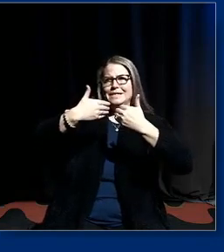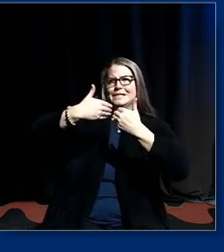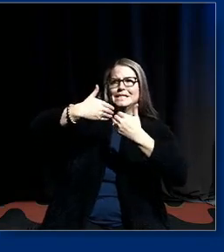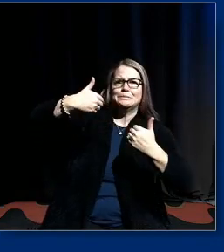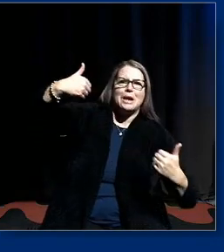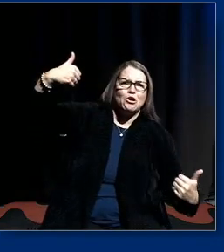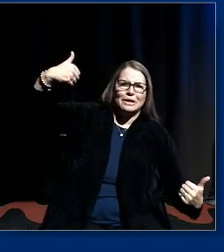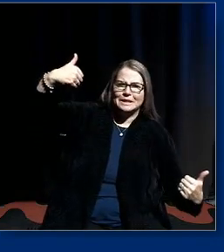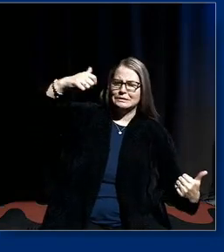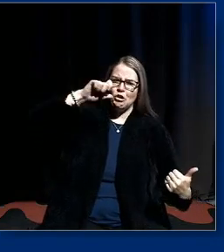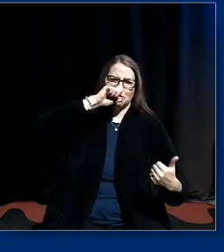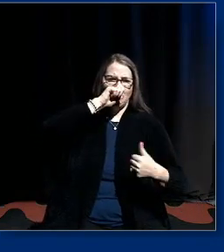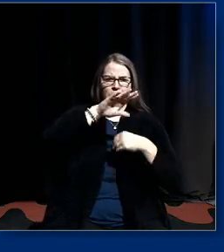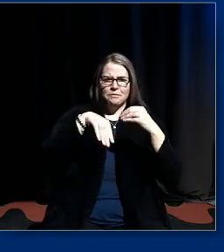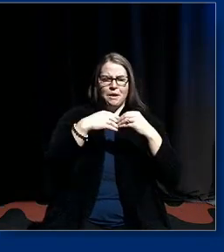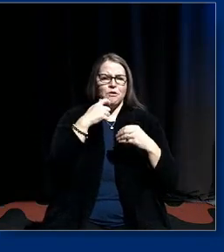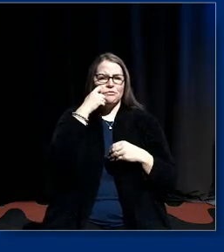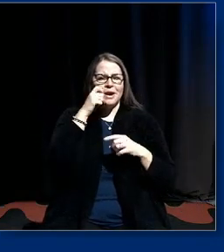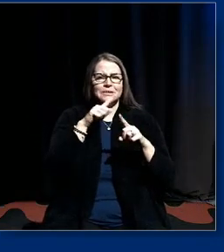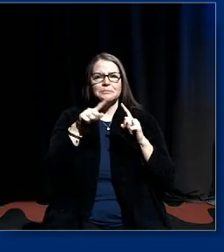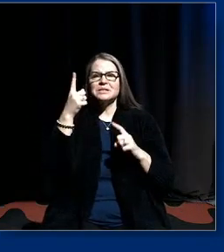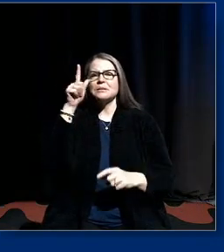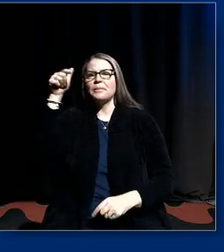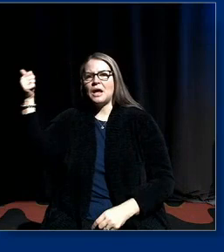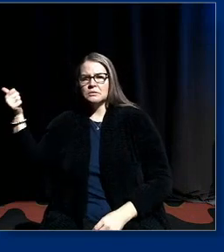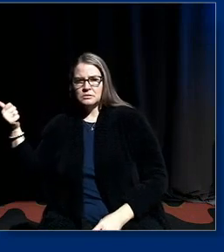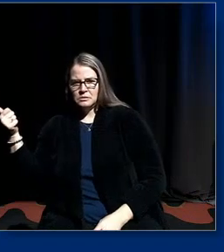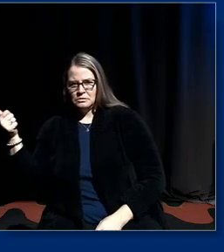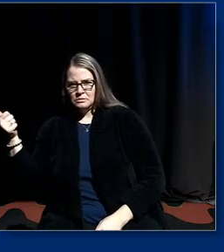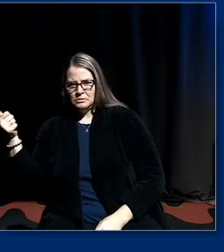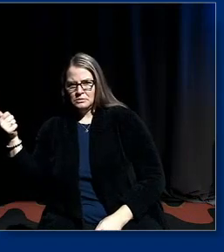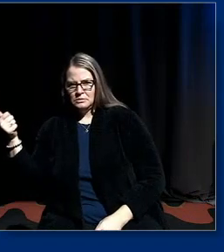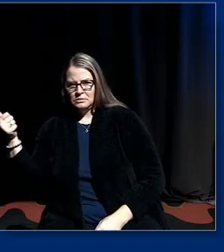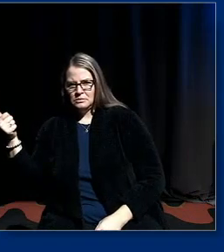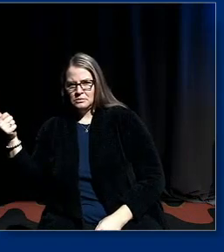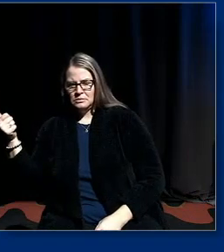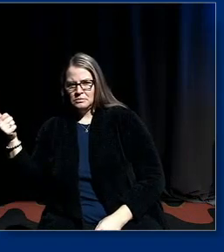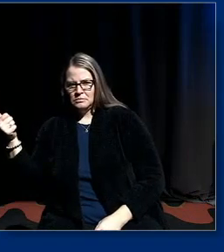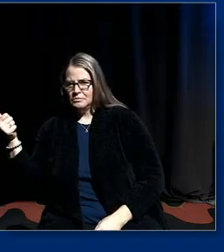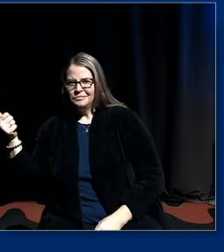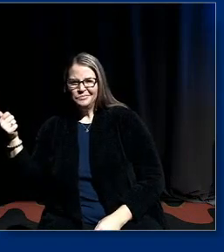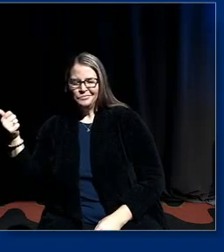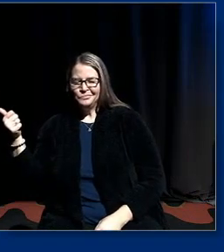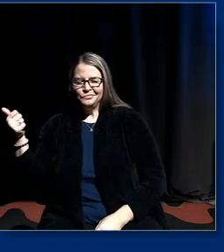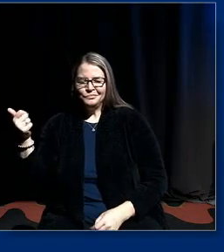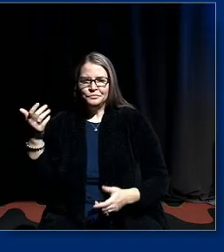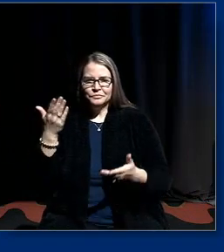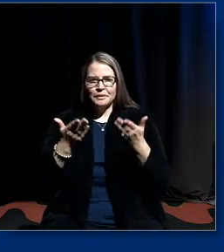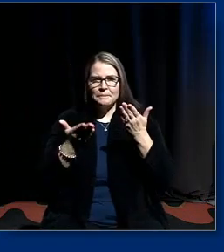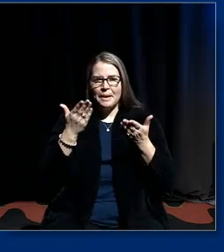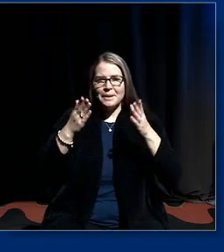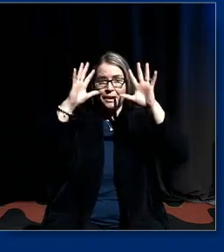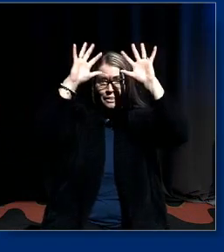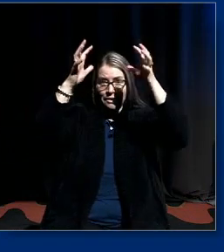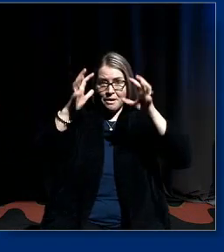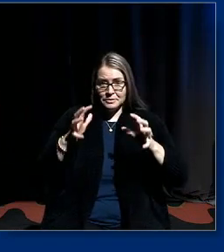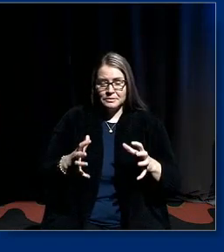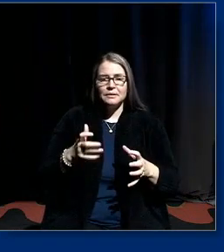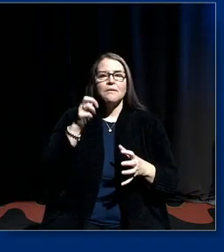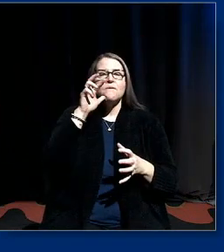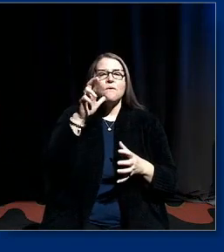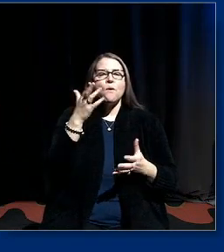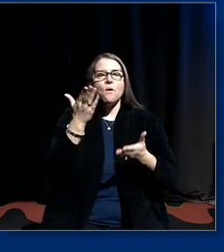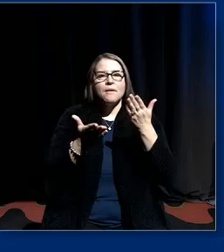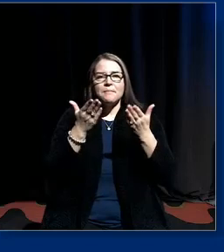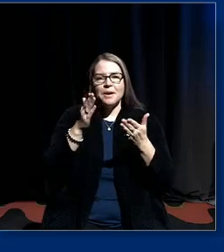about race they're actually about something else and um there there might be about class or they might be